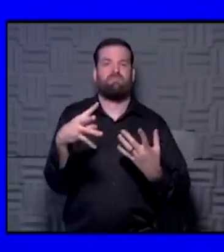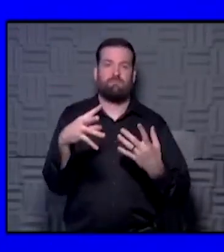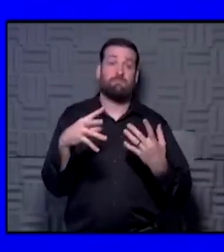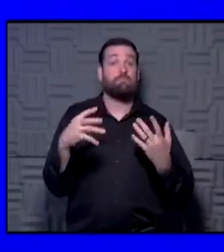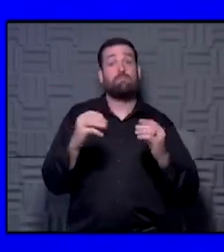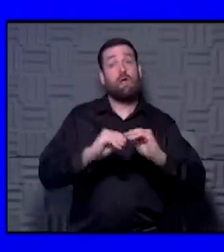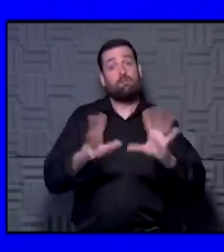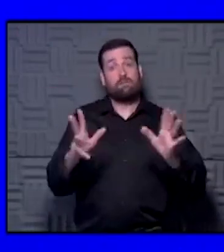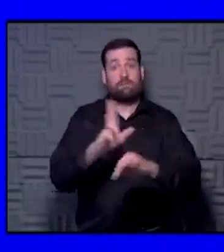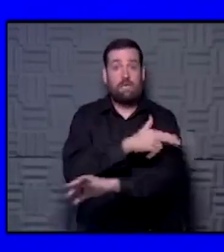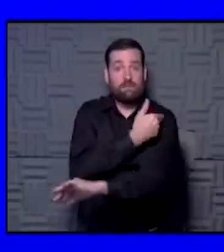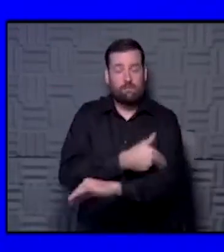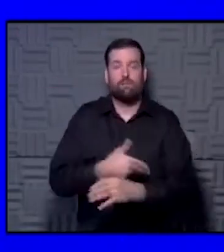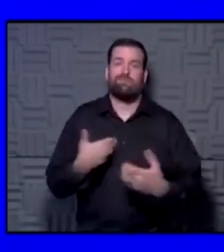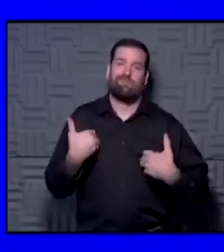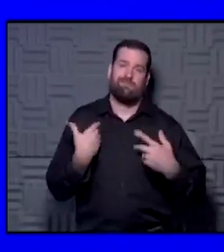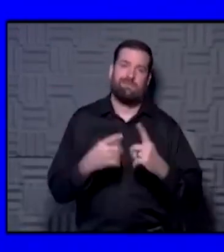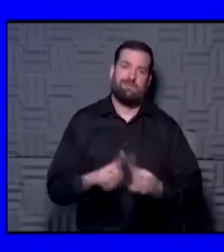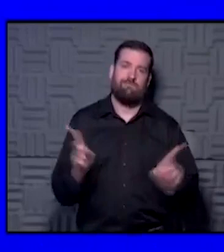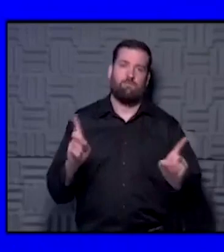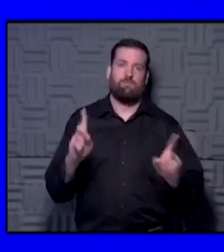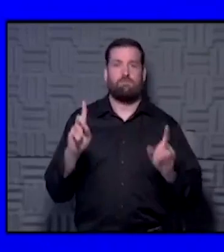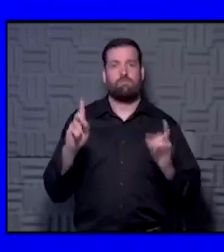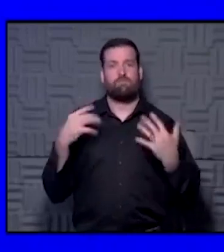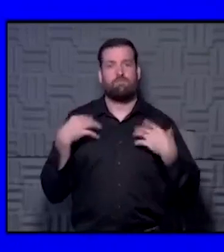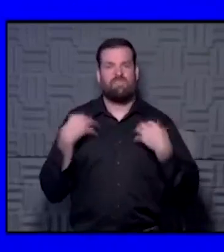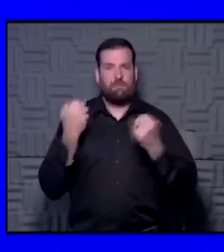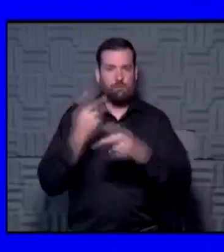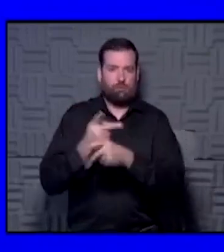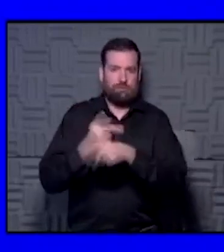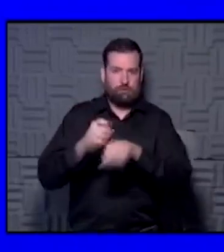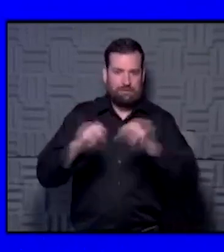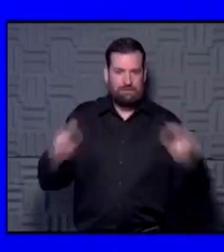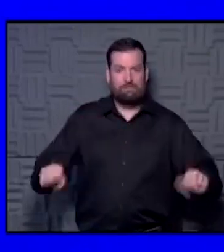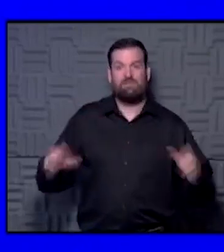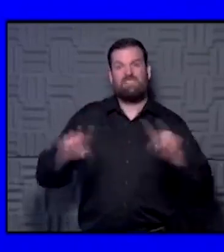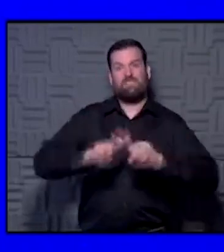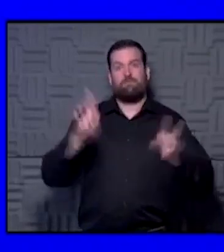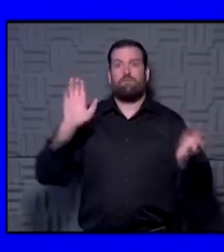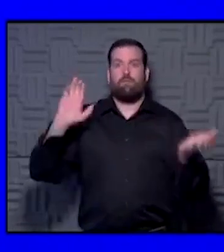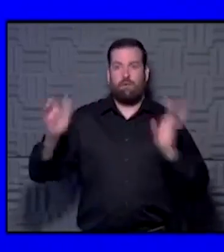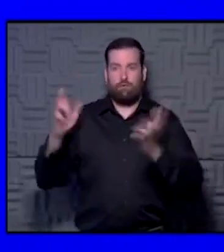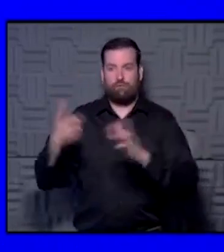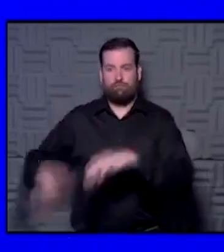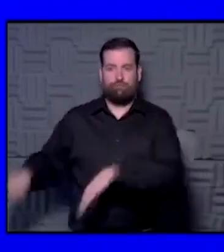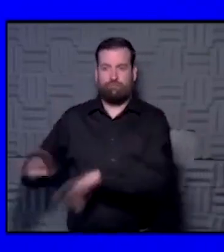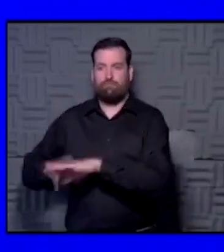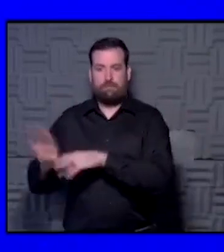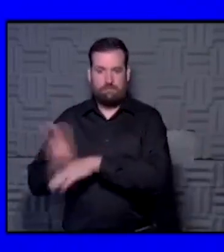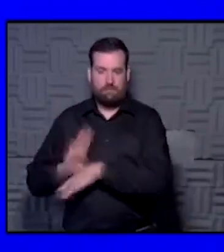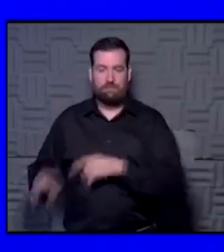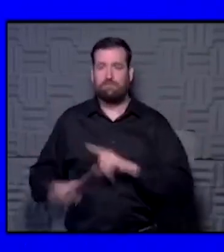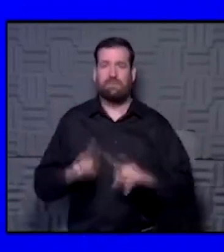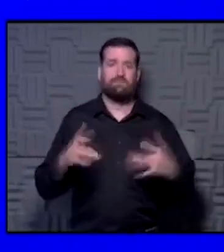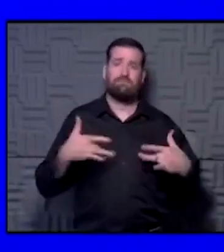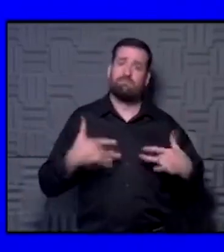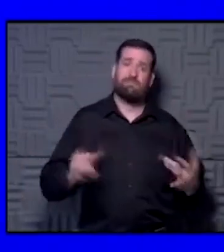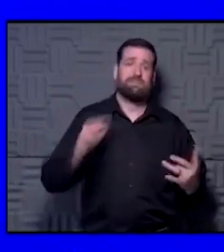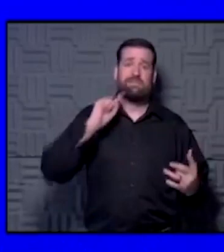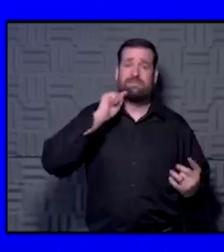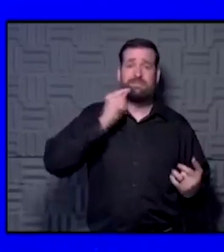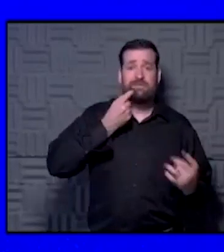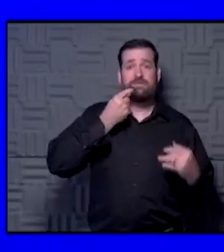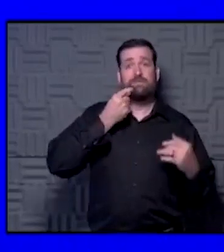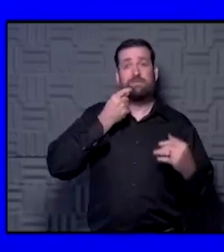Obviously, in the hospital, we have something different in the health care system compared to other places. But in general, it really hasn't found to be a significant